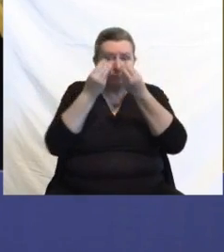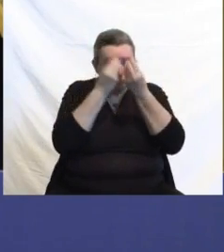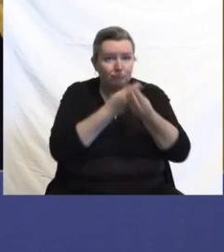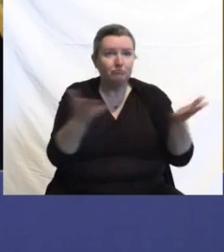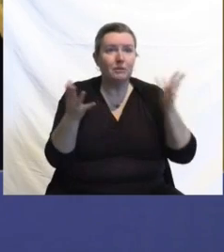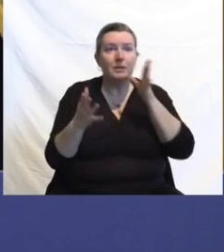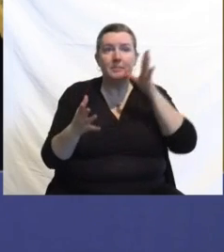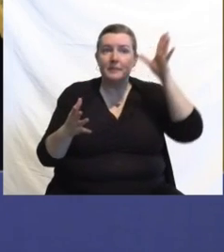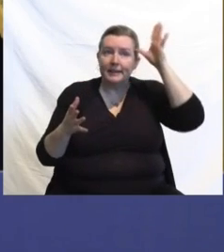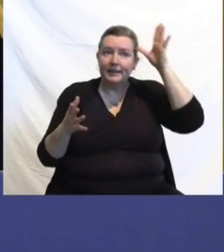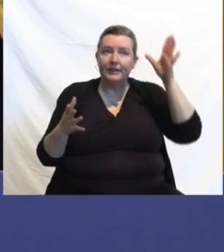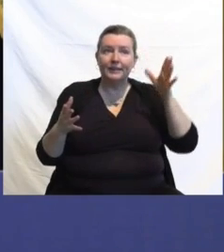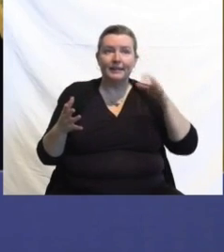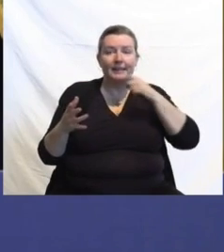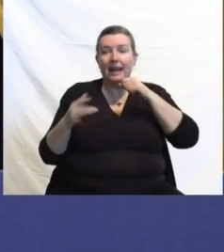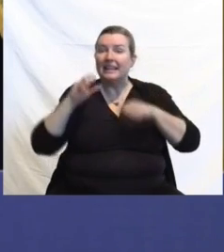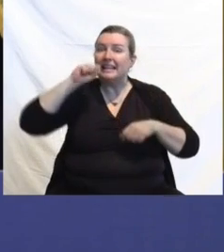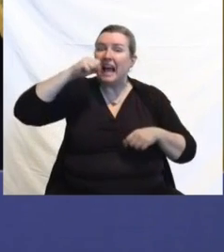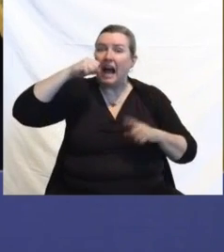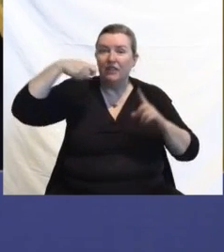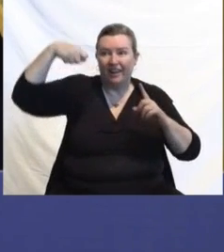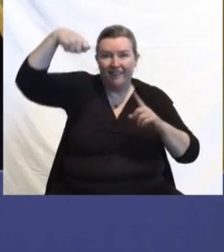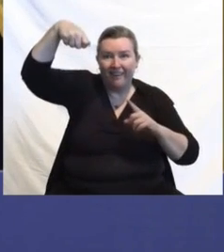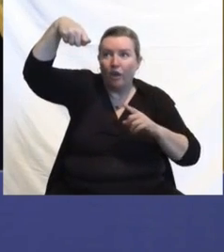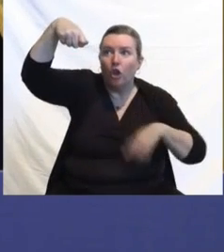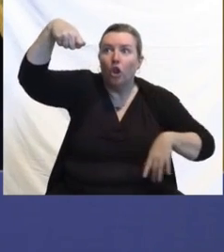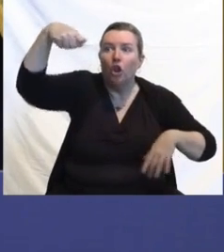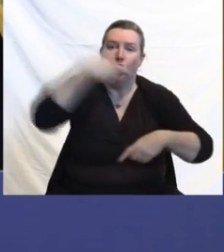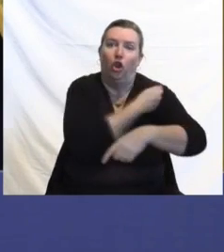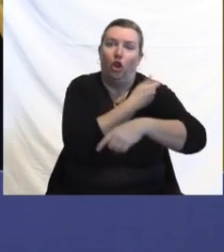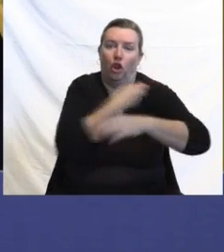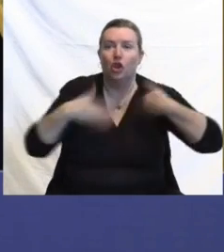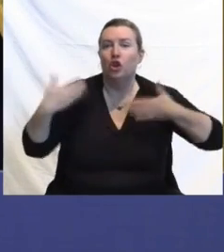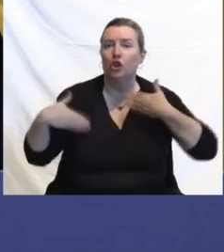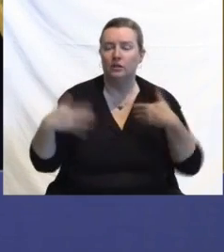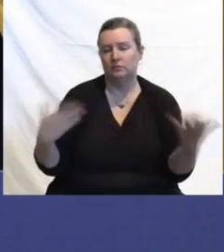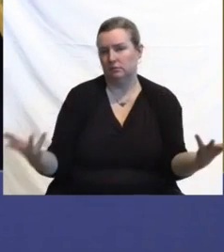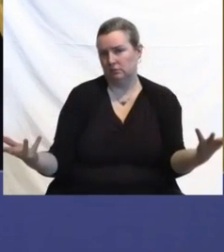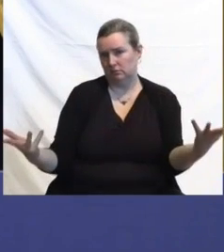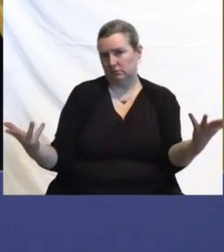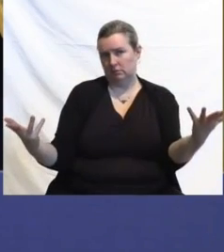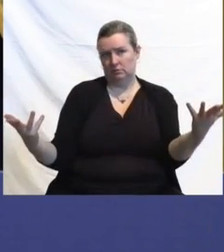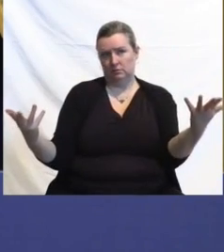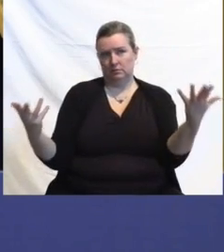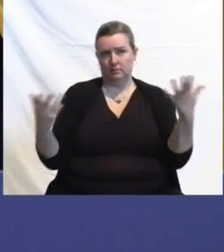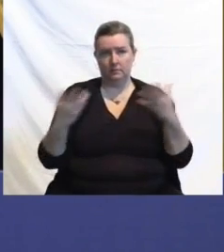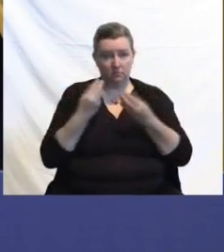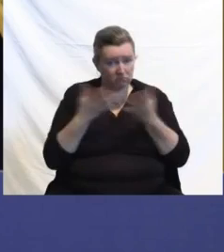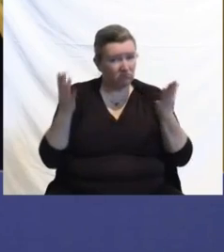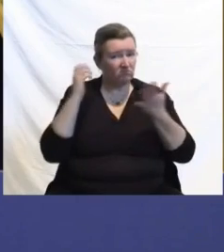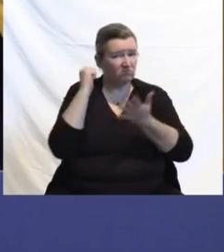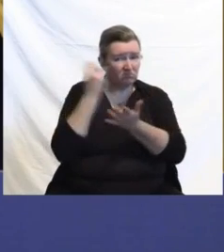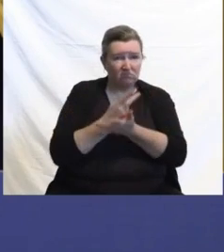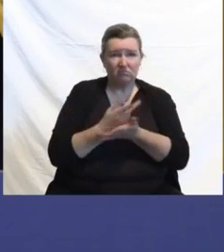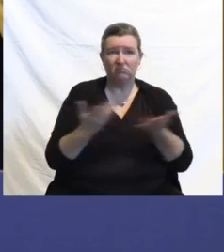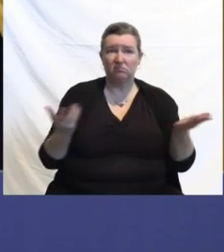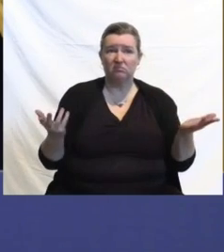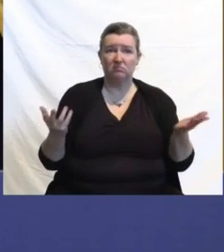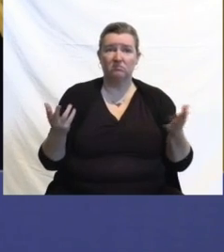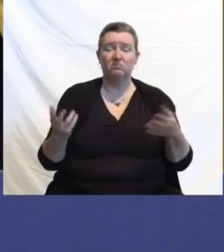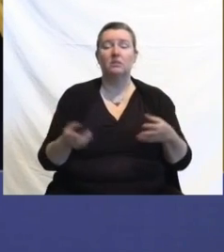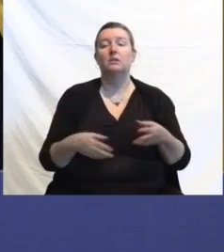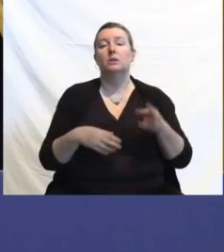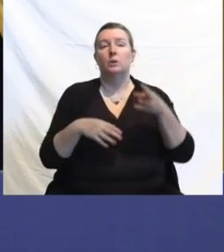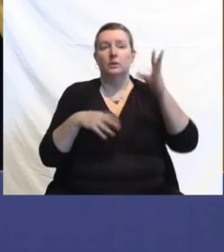to get their kids vaccinated so then you'll release that particular rule? And then finally, just in general terms about a